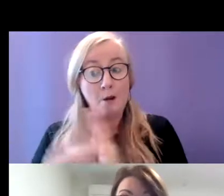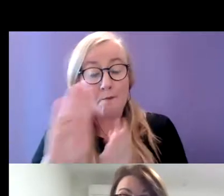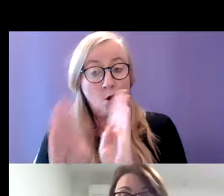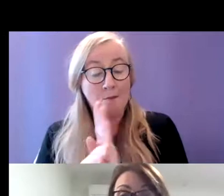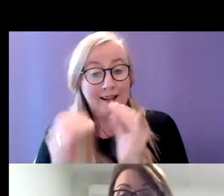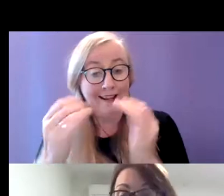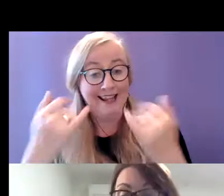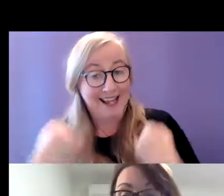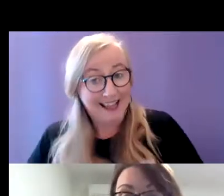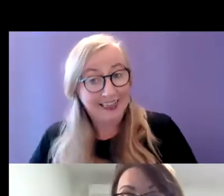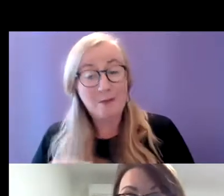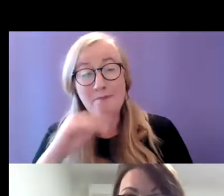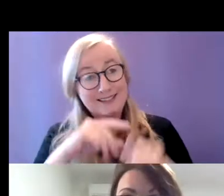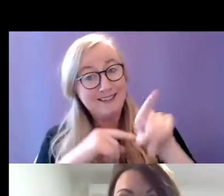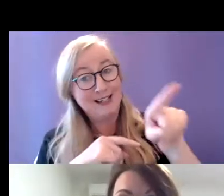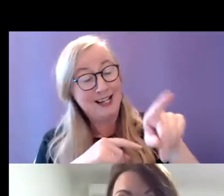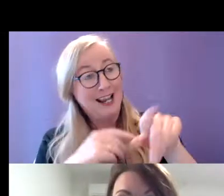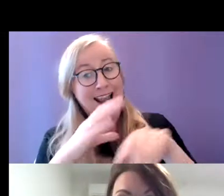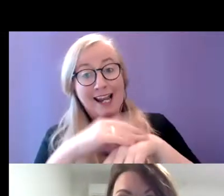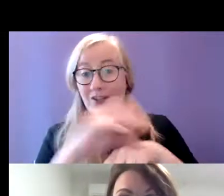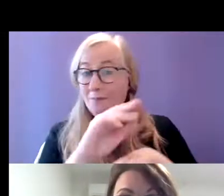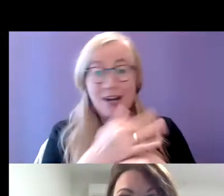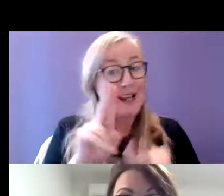needs that ageing parents cannot manage.